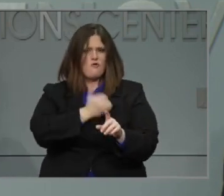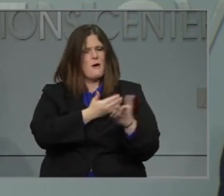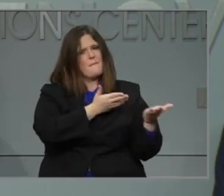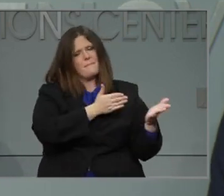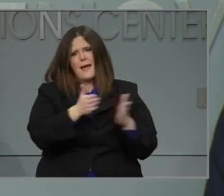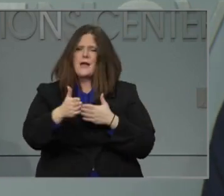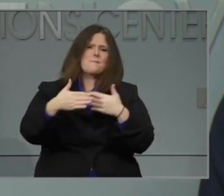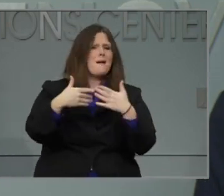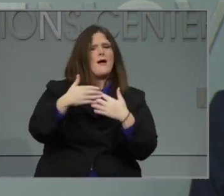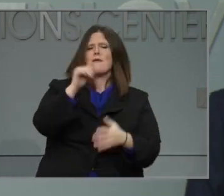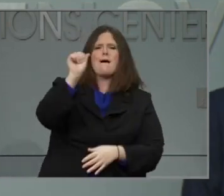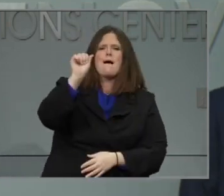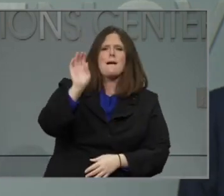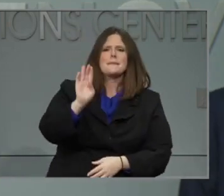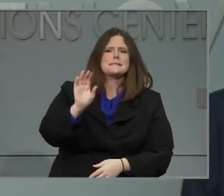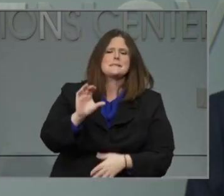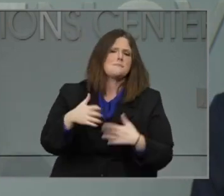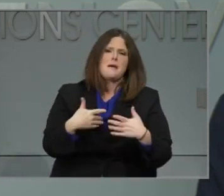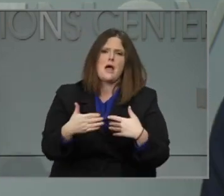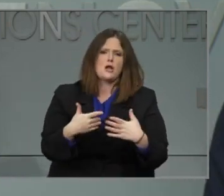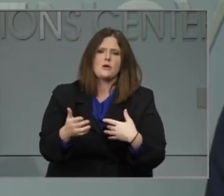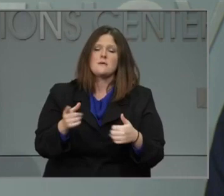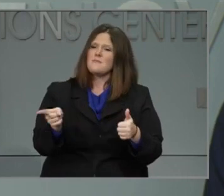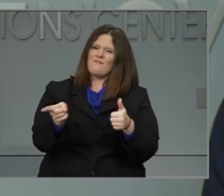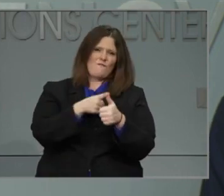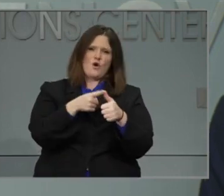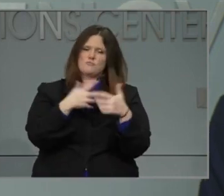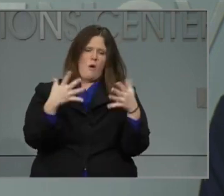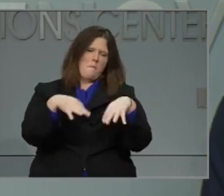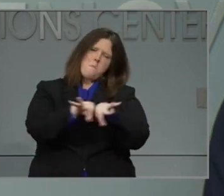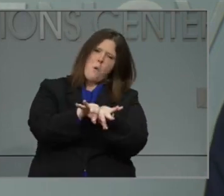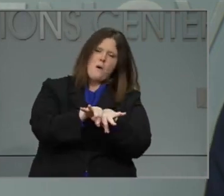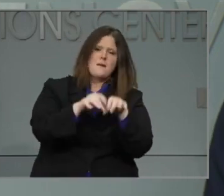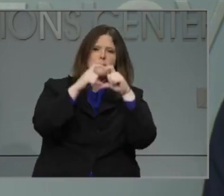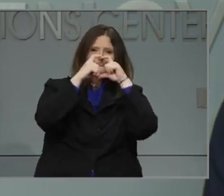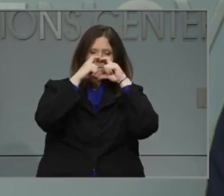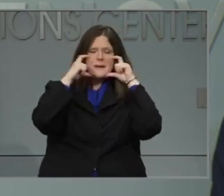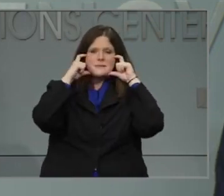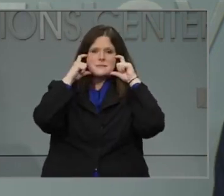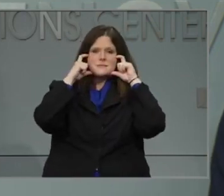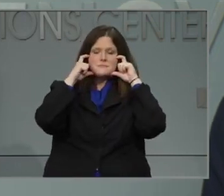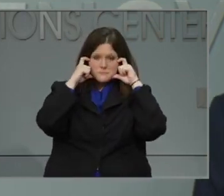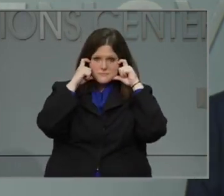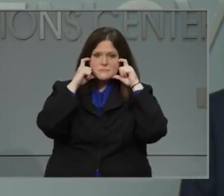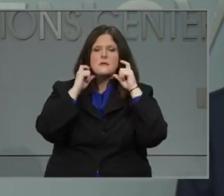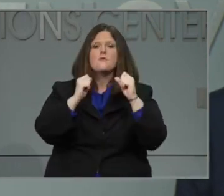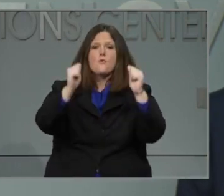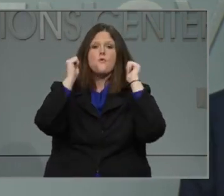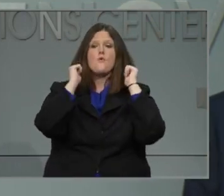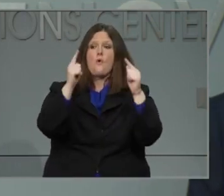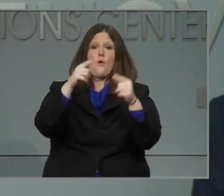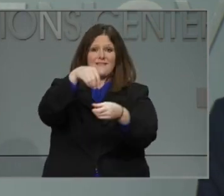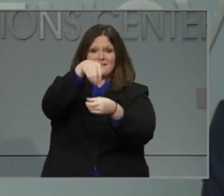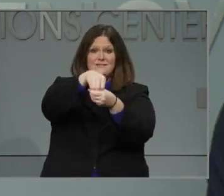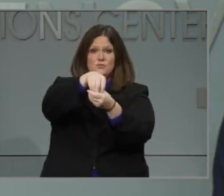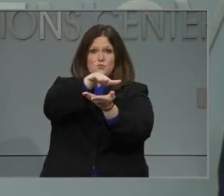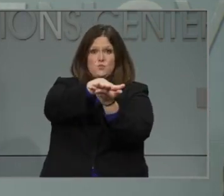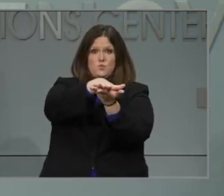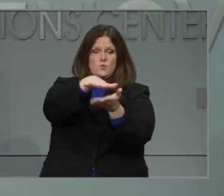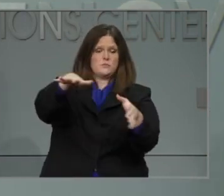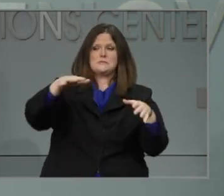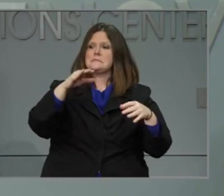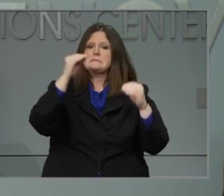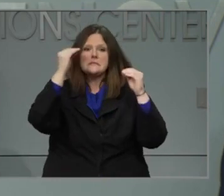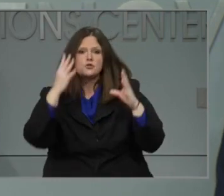Those requirements start with masks. Everyone in a school building, students, teachers, and